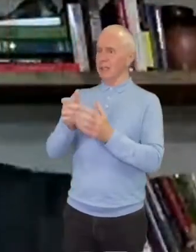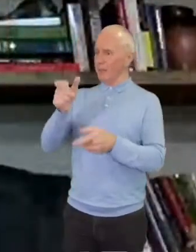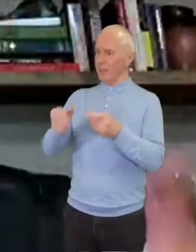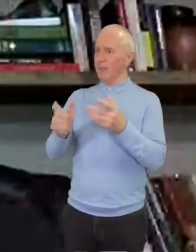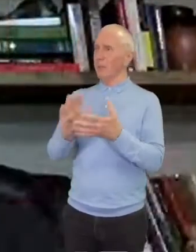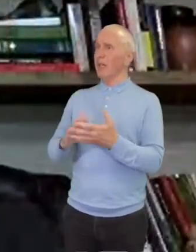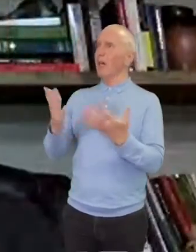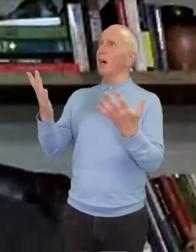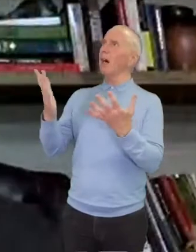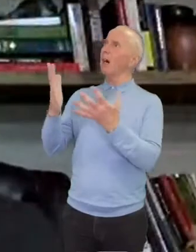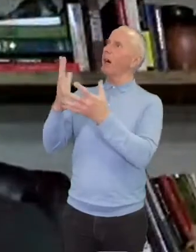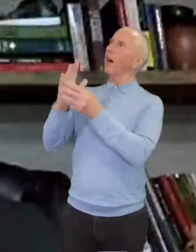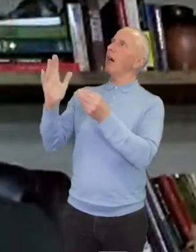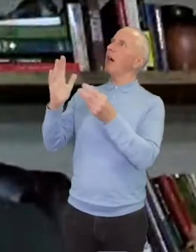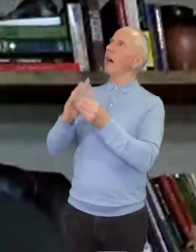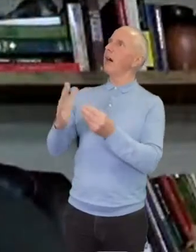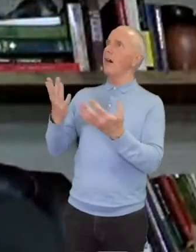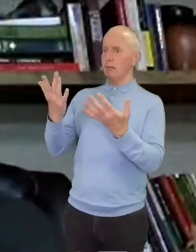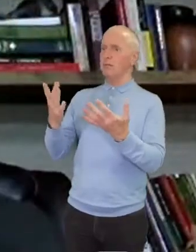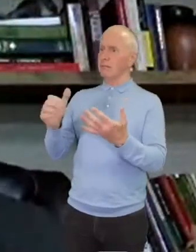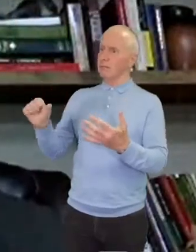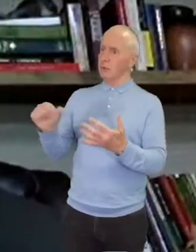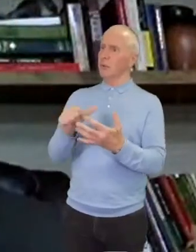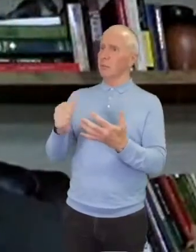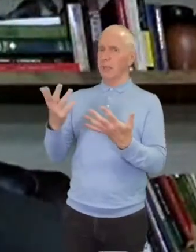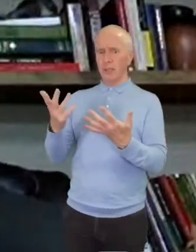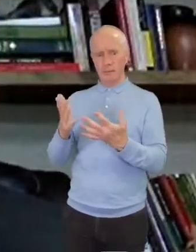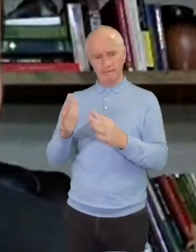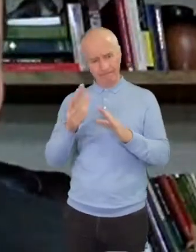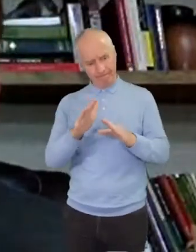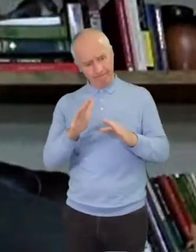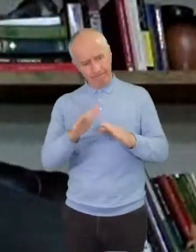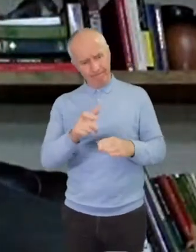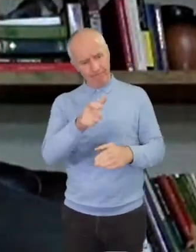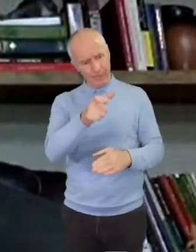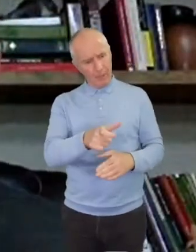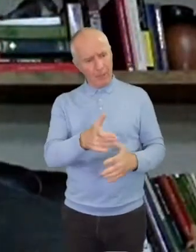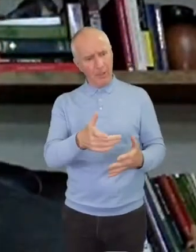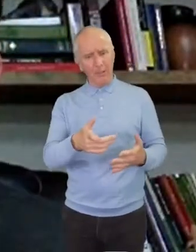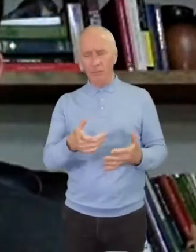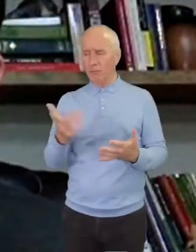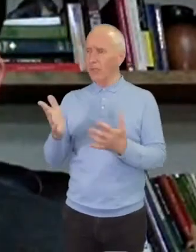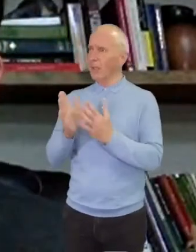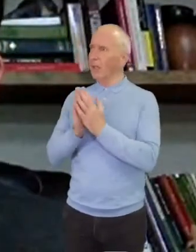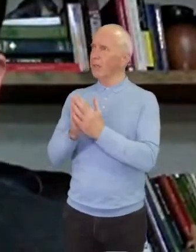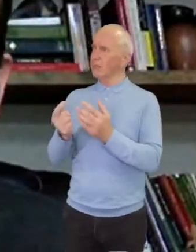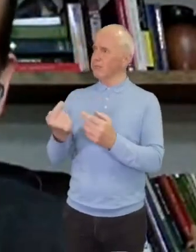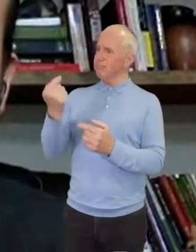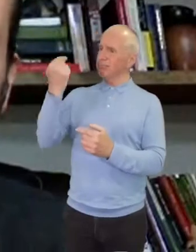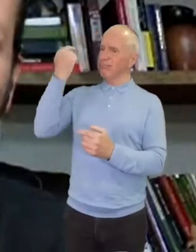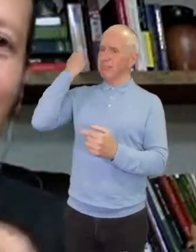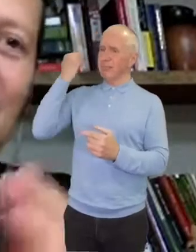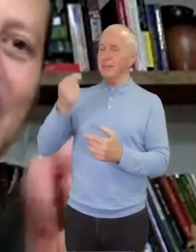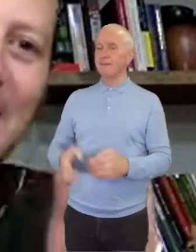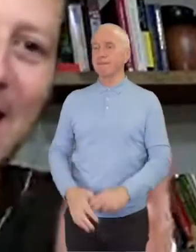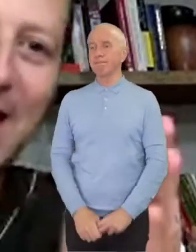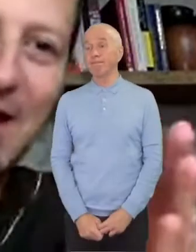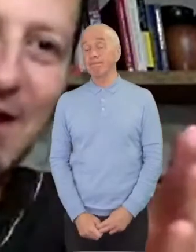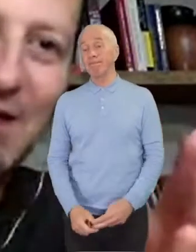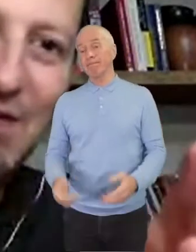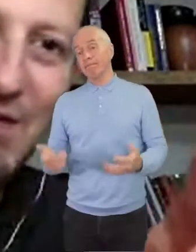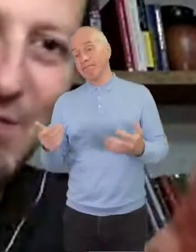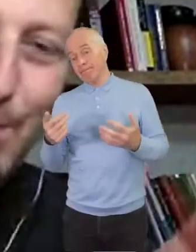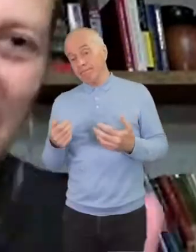icons of the religious order of the day. And yet they